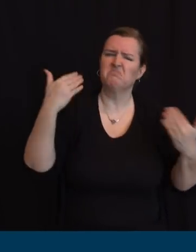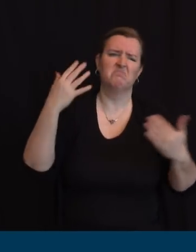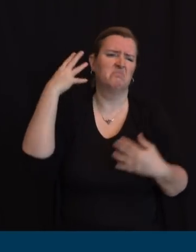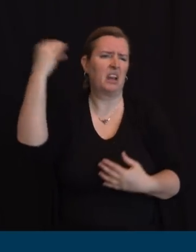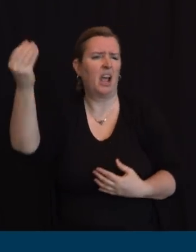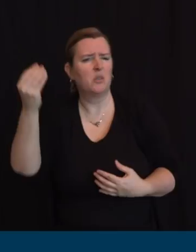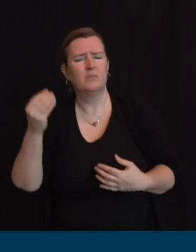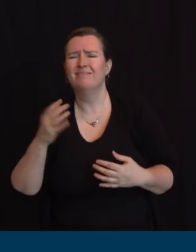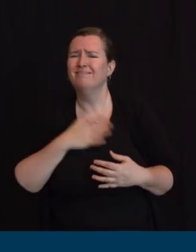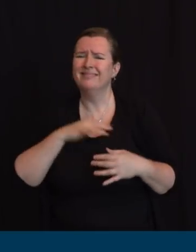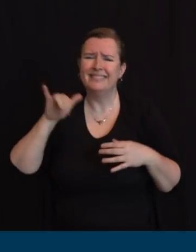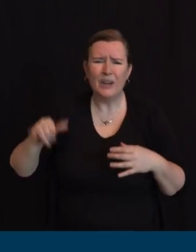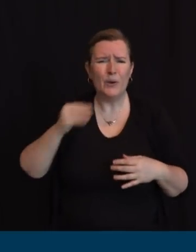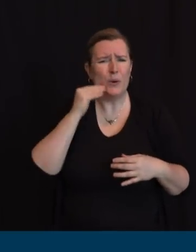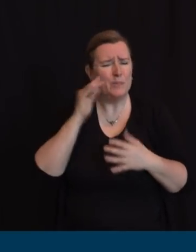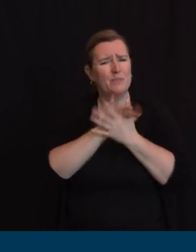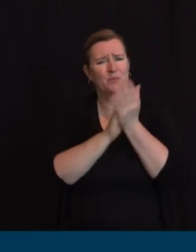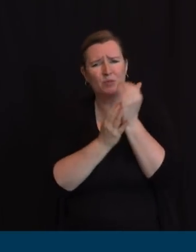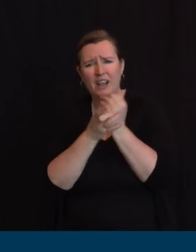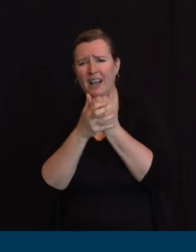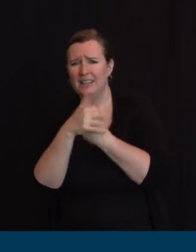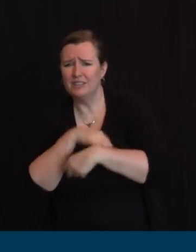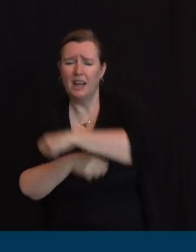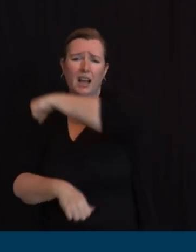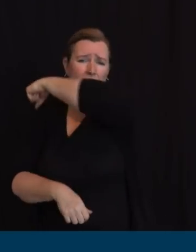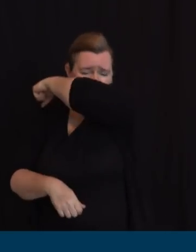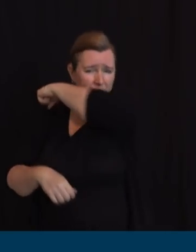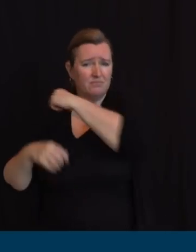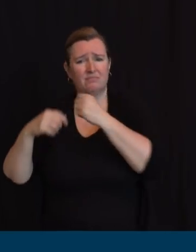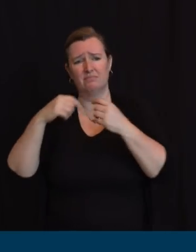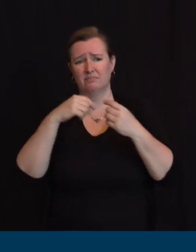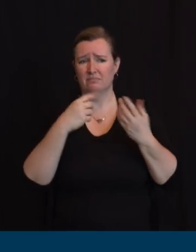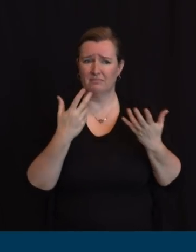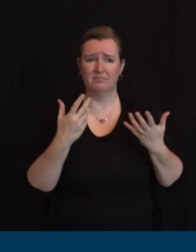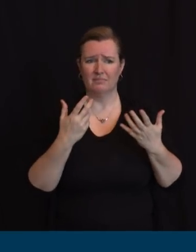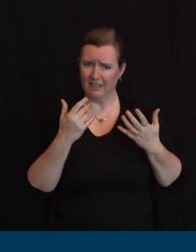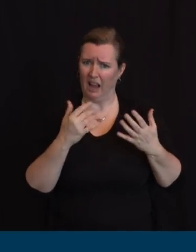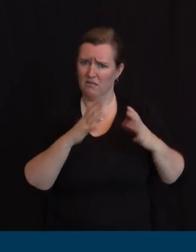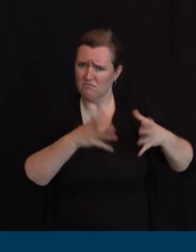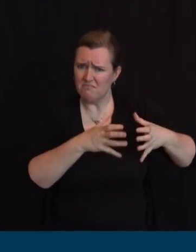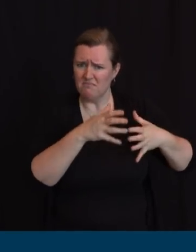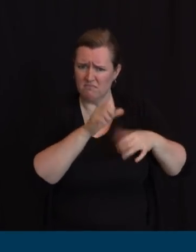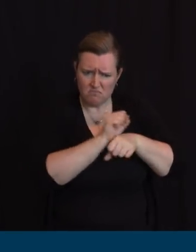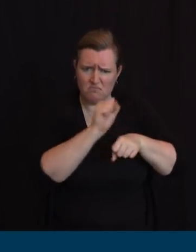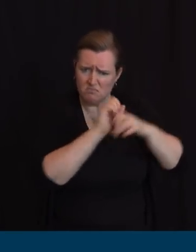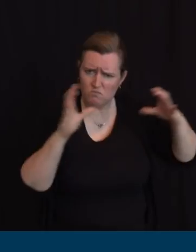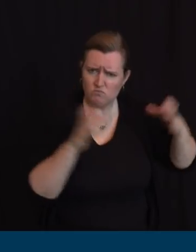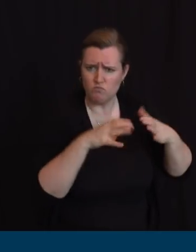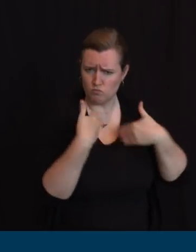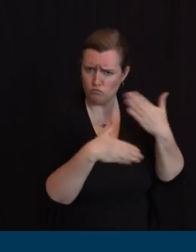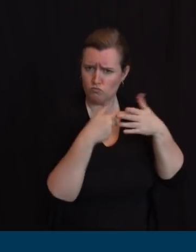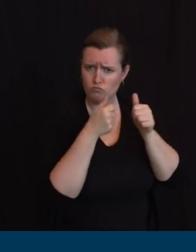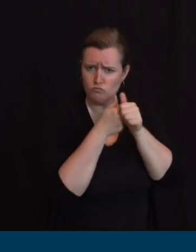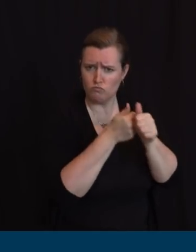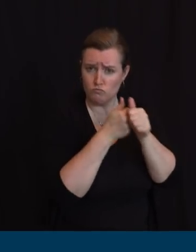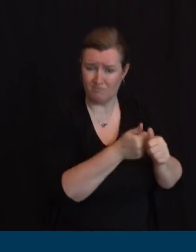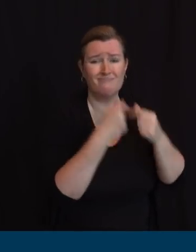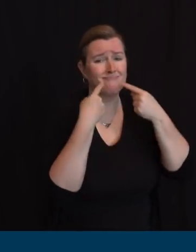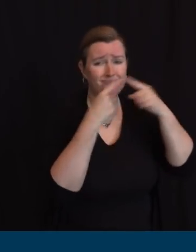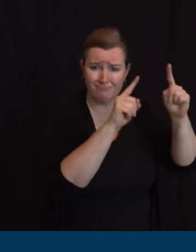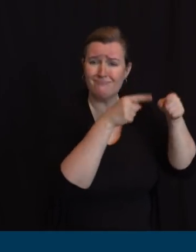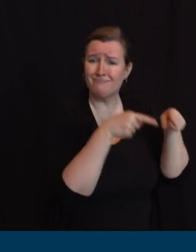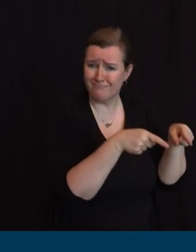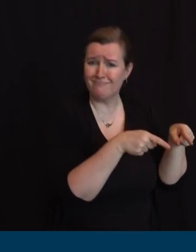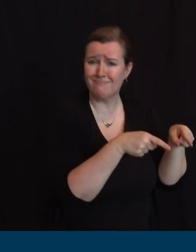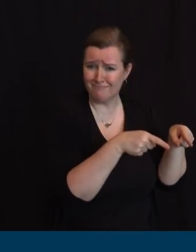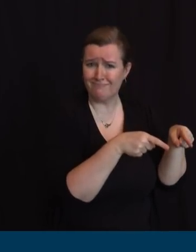healthcare workers needed sadly fatalities the correlation is a hundred percent and none of us